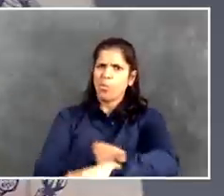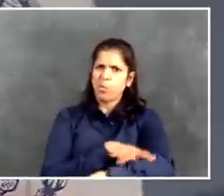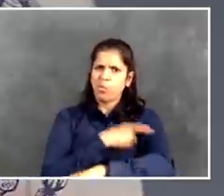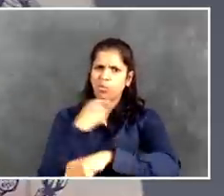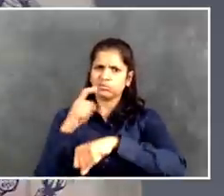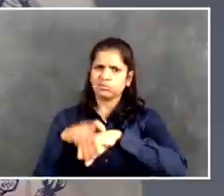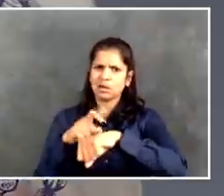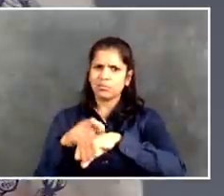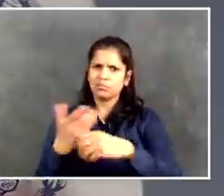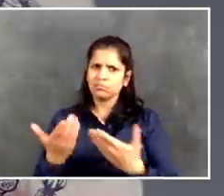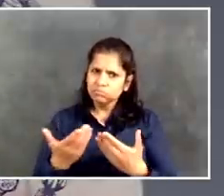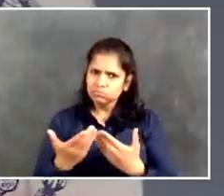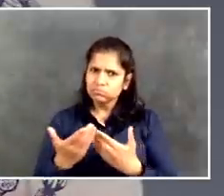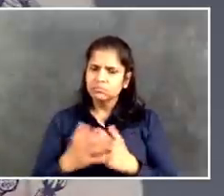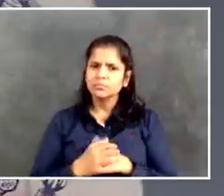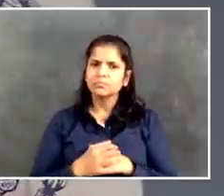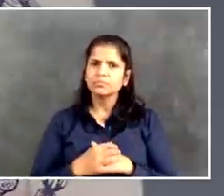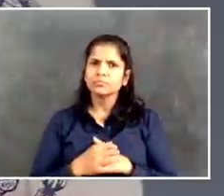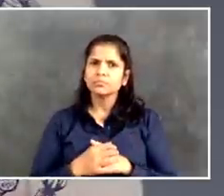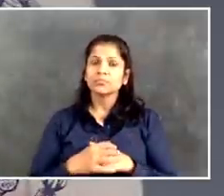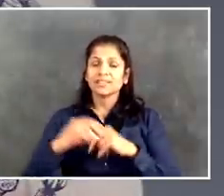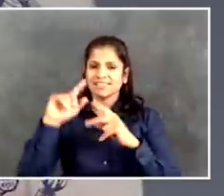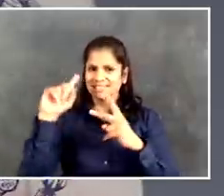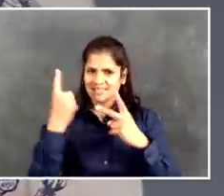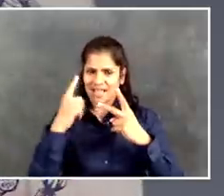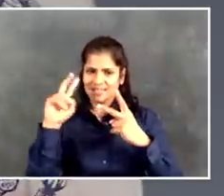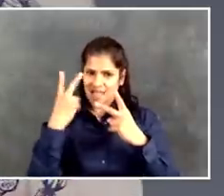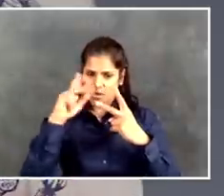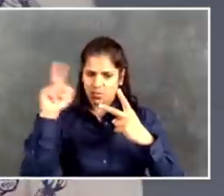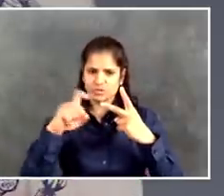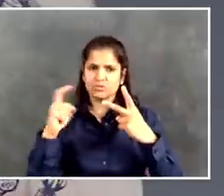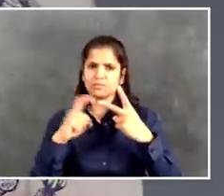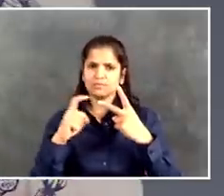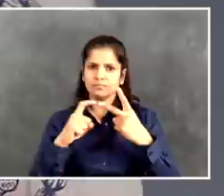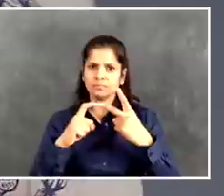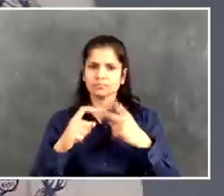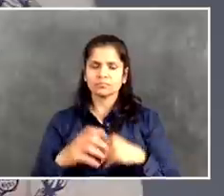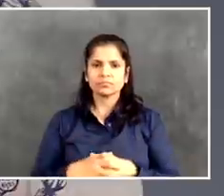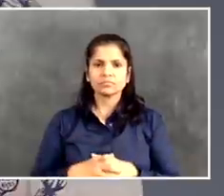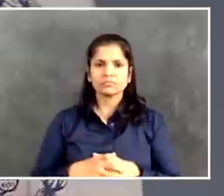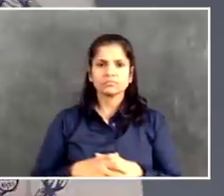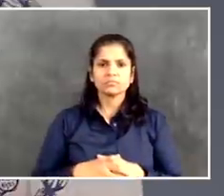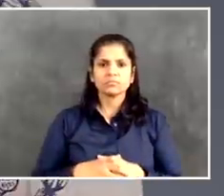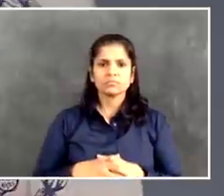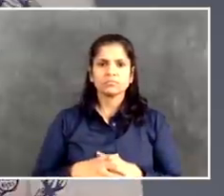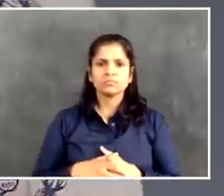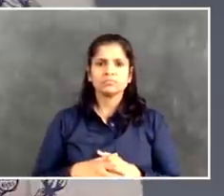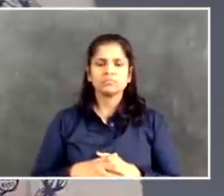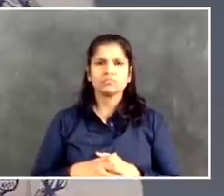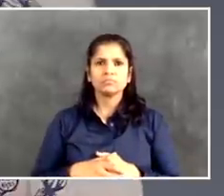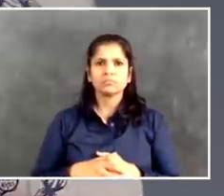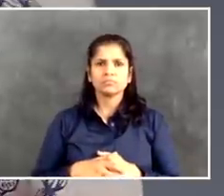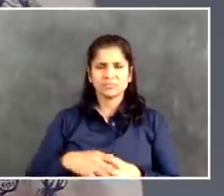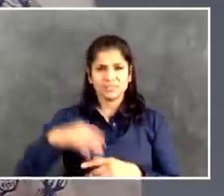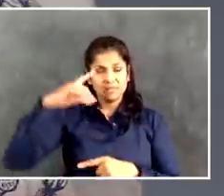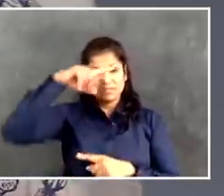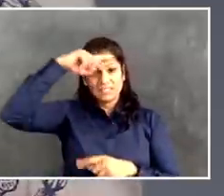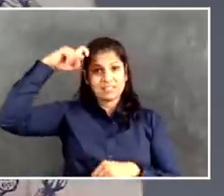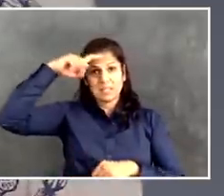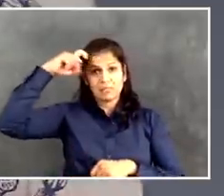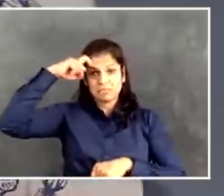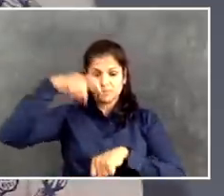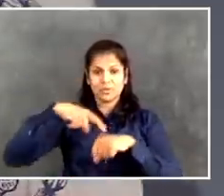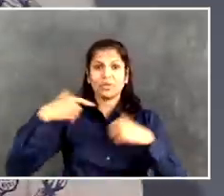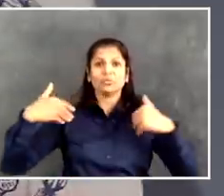know, there's also been this mounting push to salvage some of the Summer Youth Employment Program. And providers have been saying that